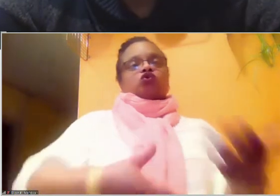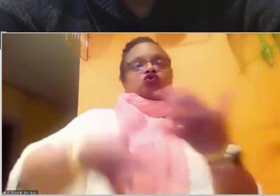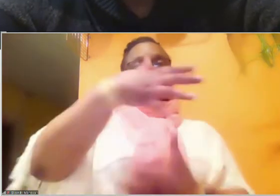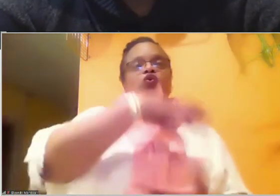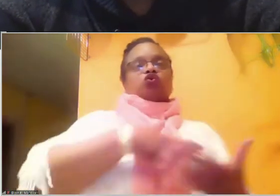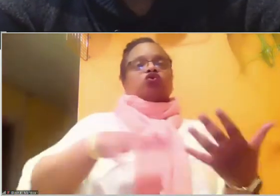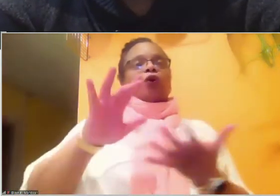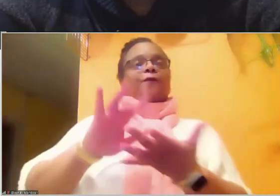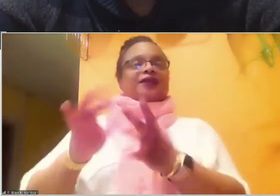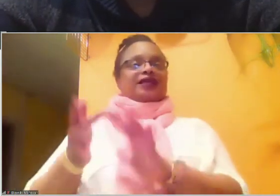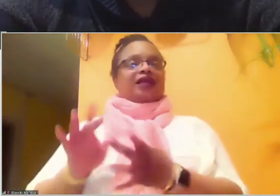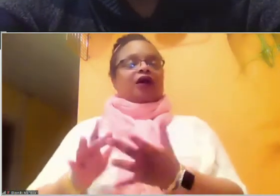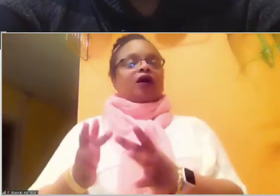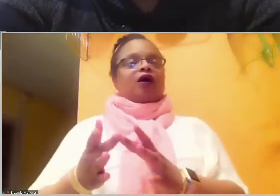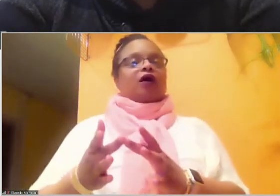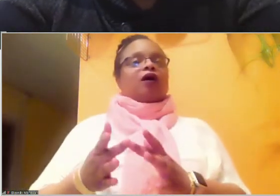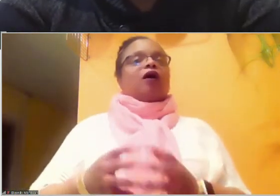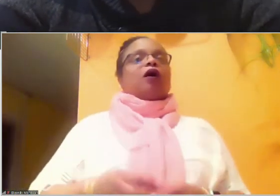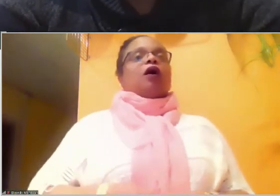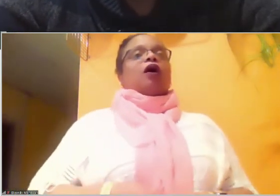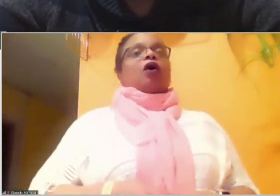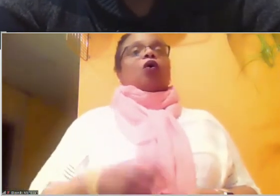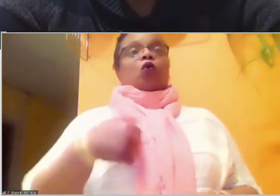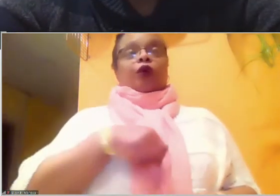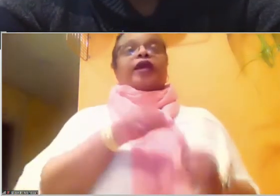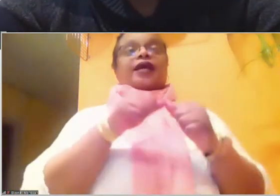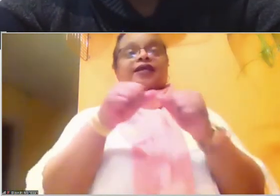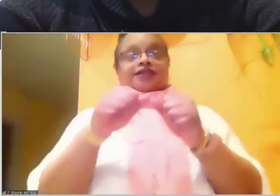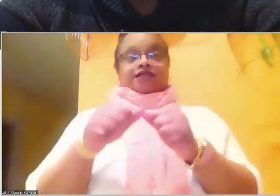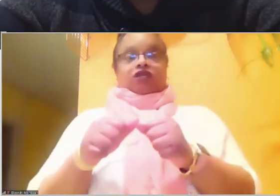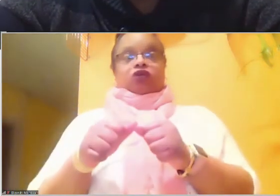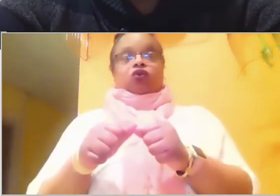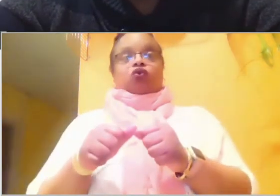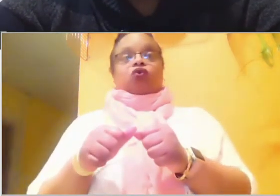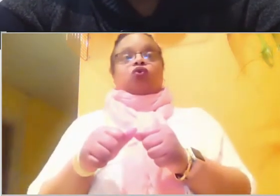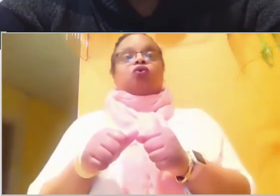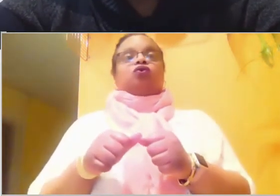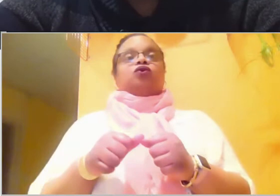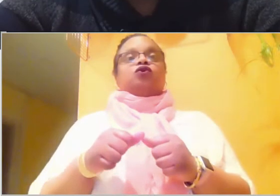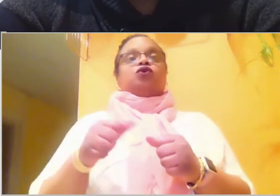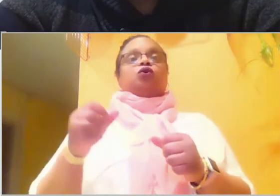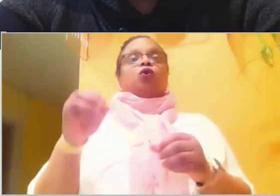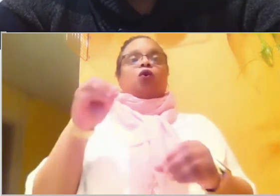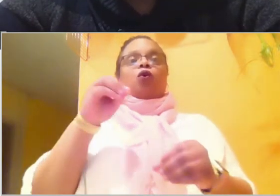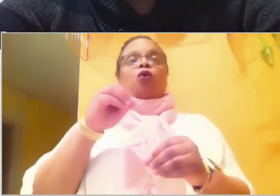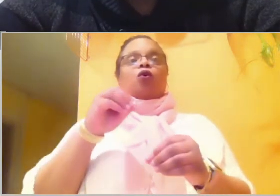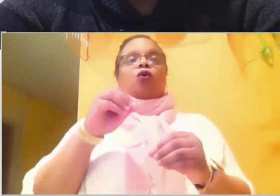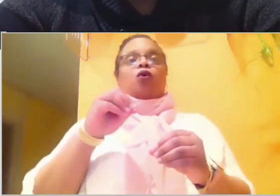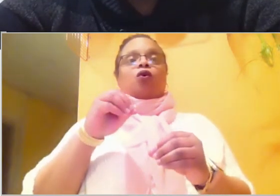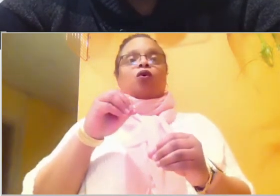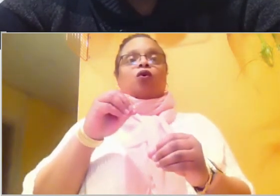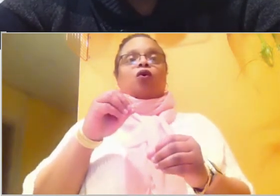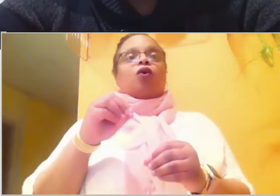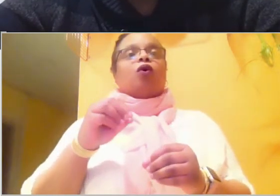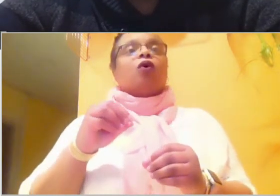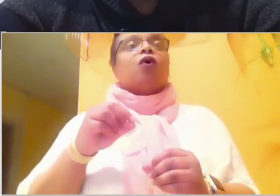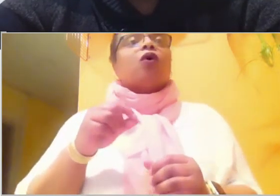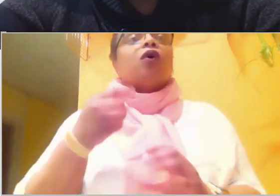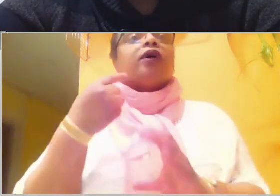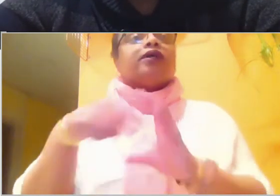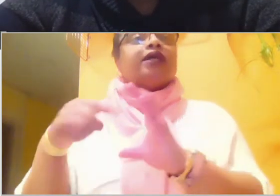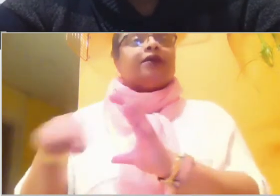stream on multiple social media platforms, so for both Bible class and Sunday services